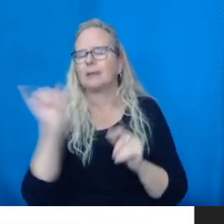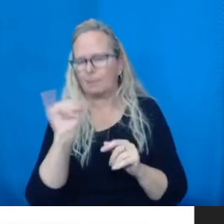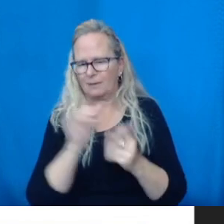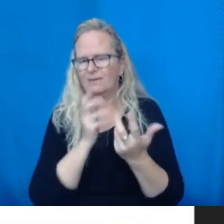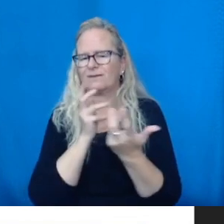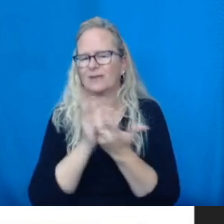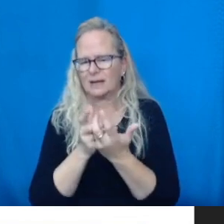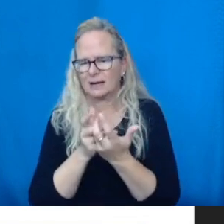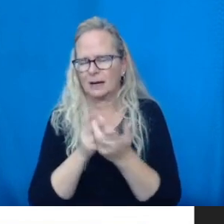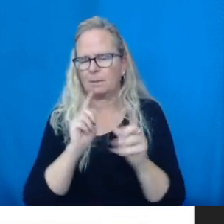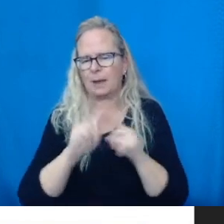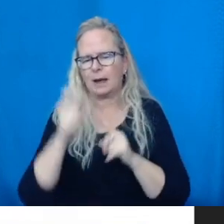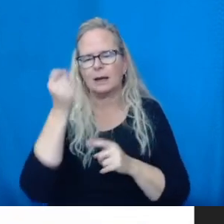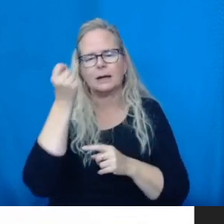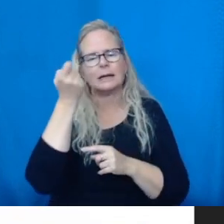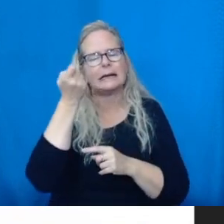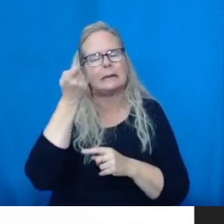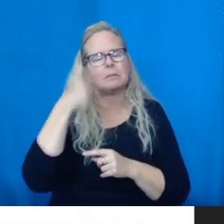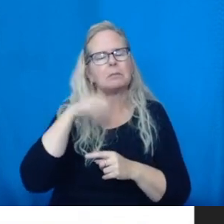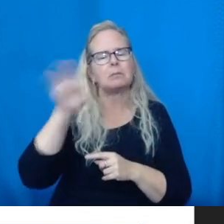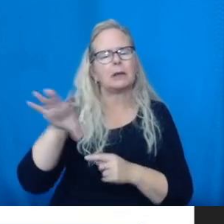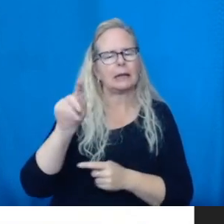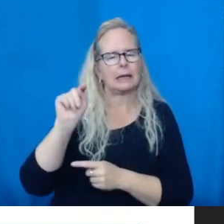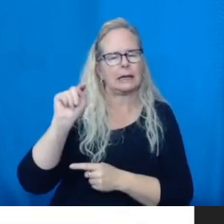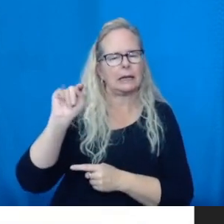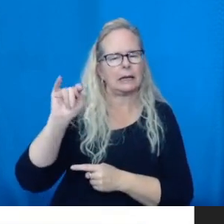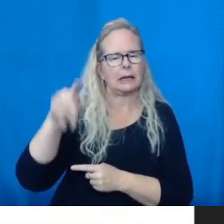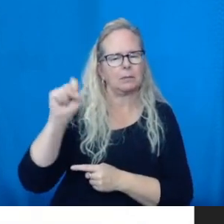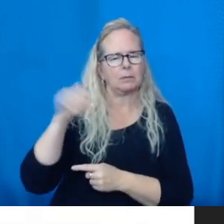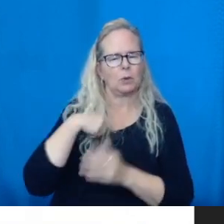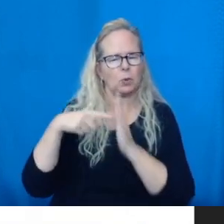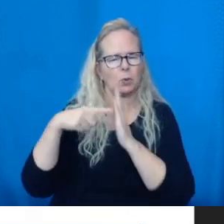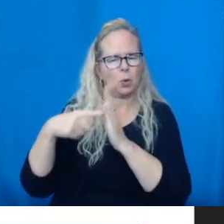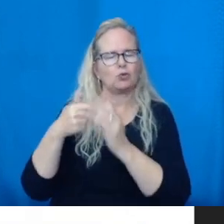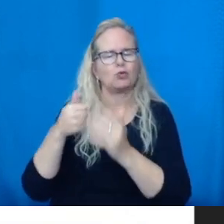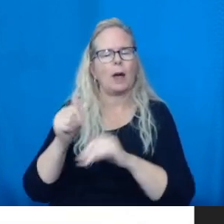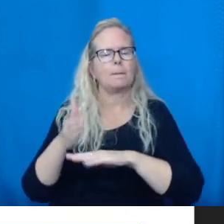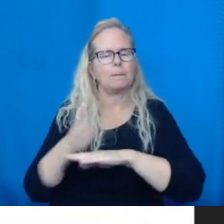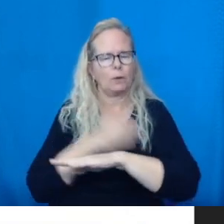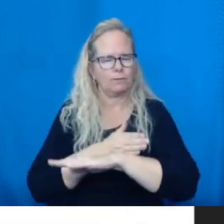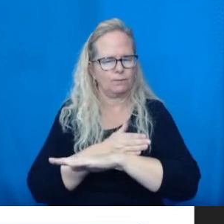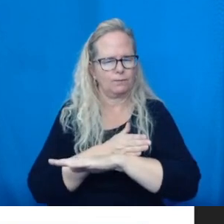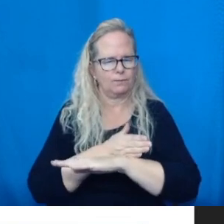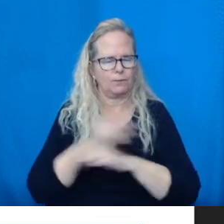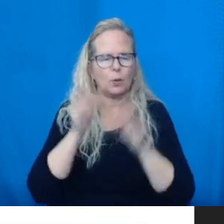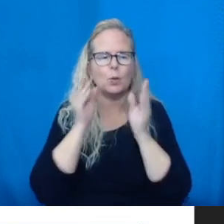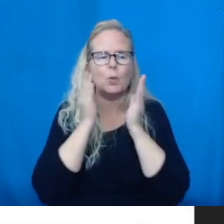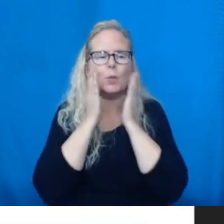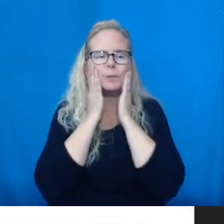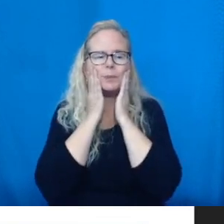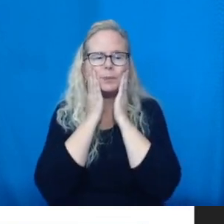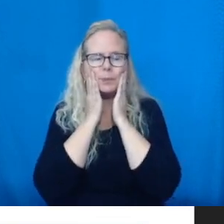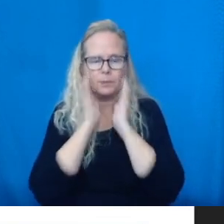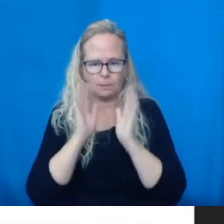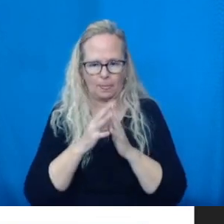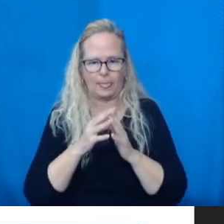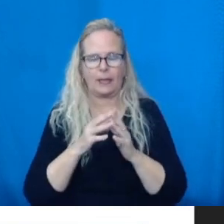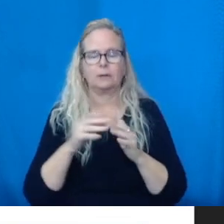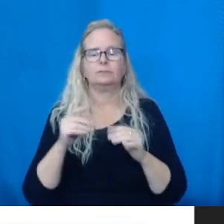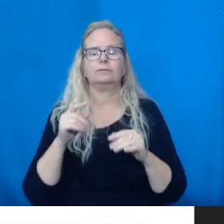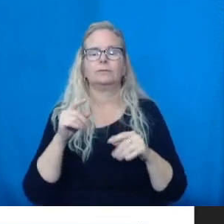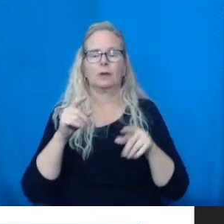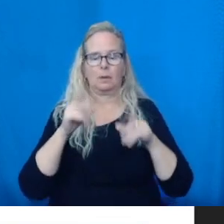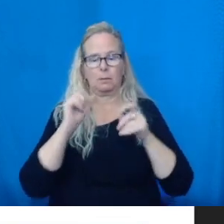type equipment that's going to be even better protection. And we already talked about function where we want the mask that you choose to be